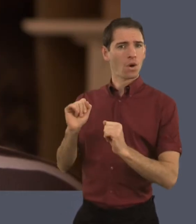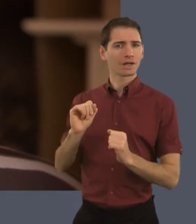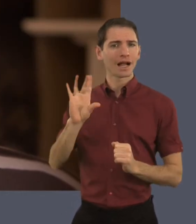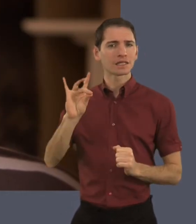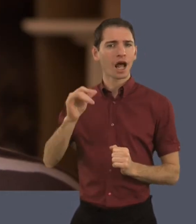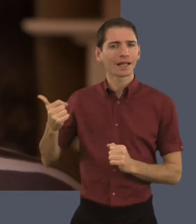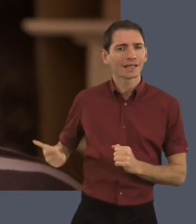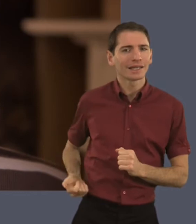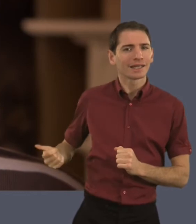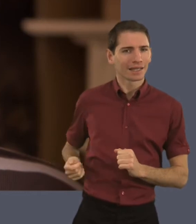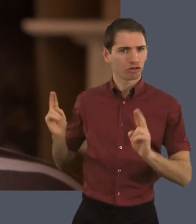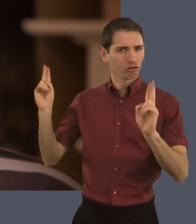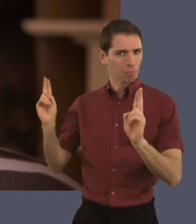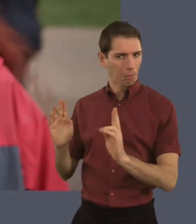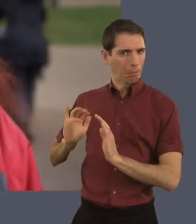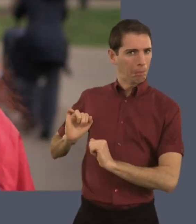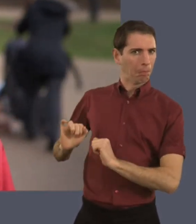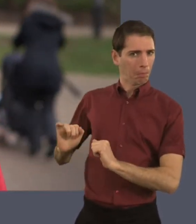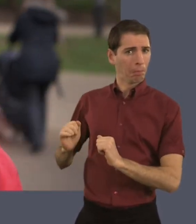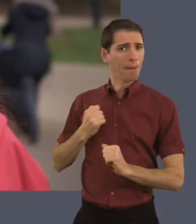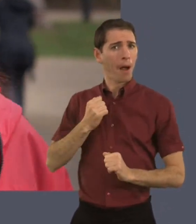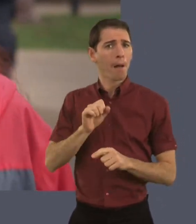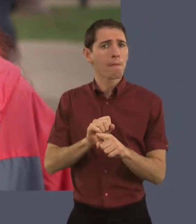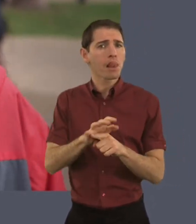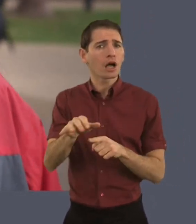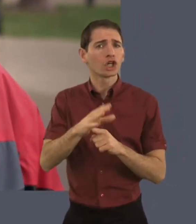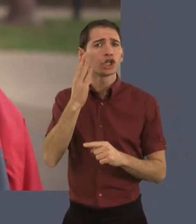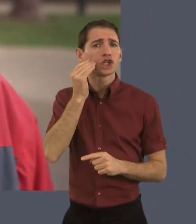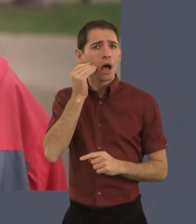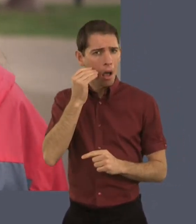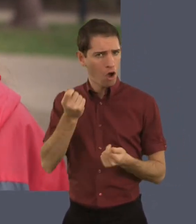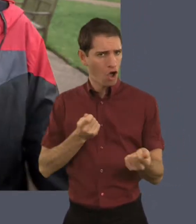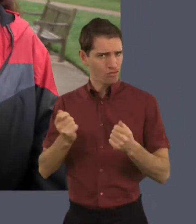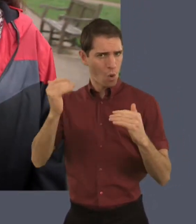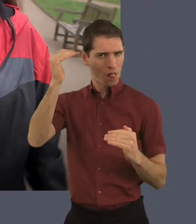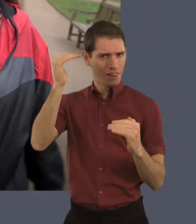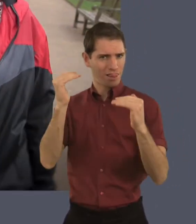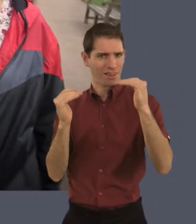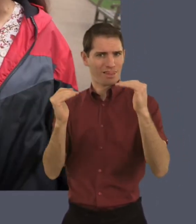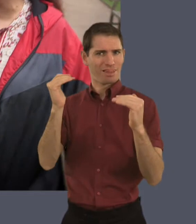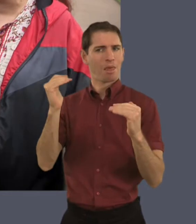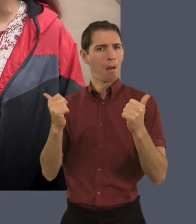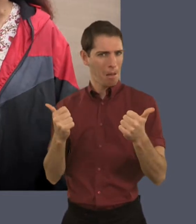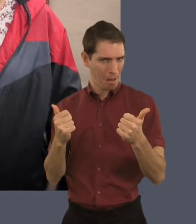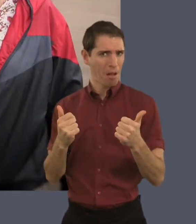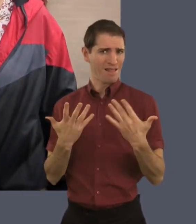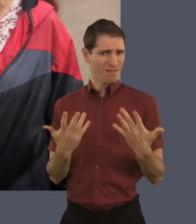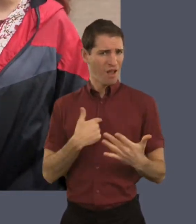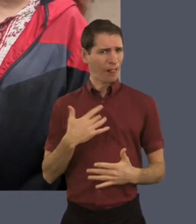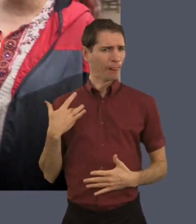I have avoided the insulin and my blood sugar level and is well under control now.